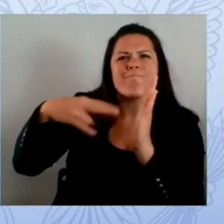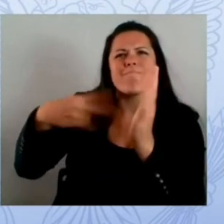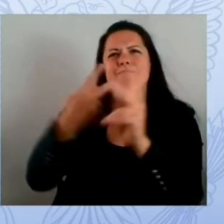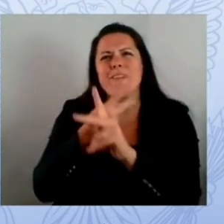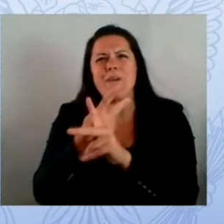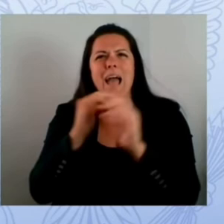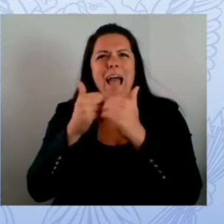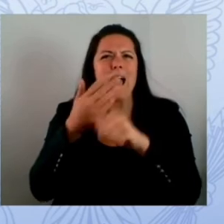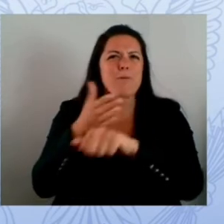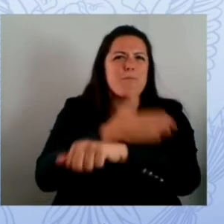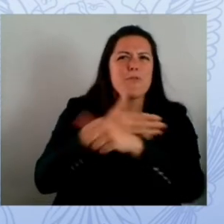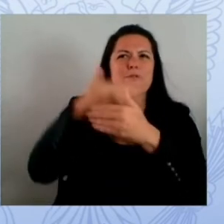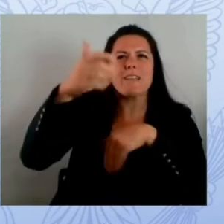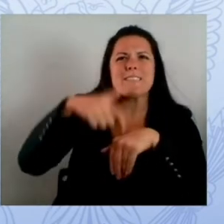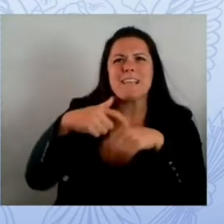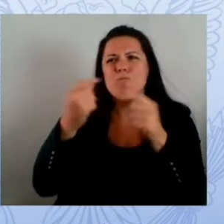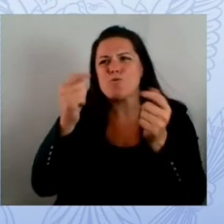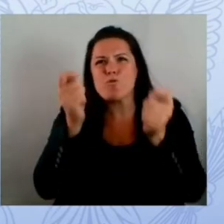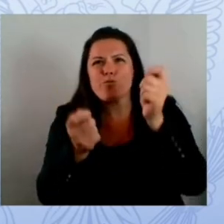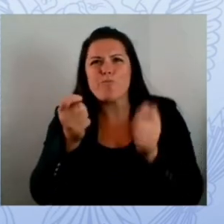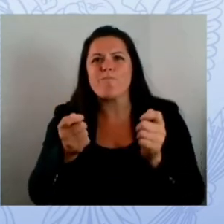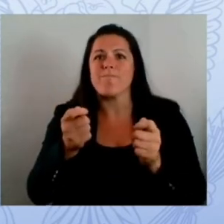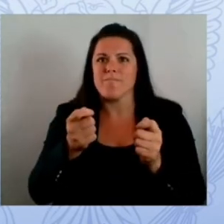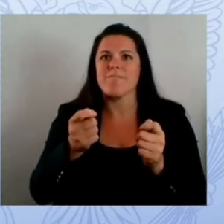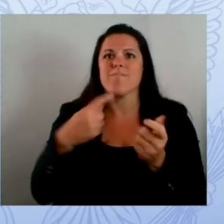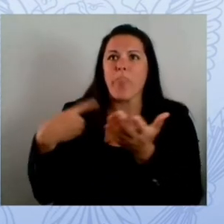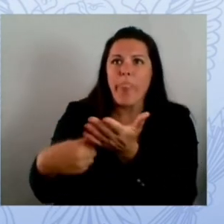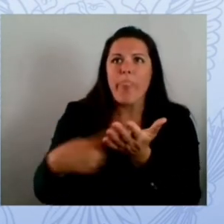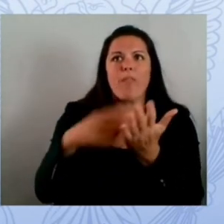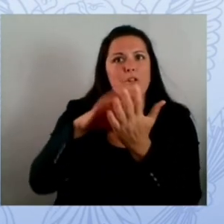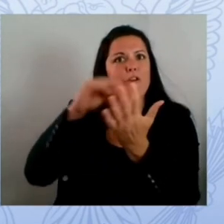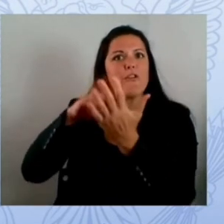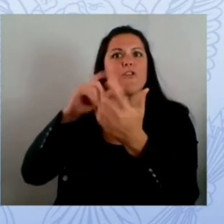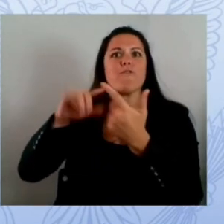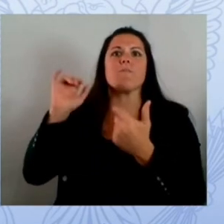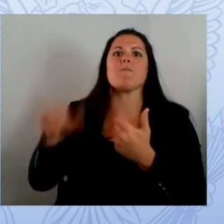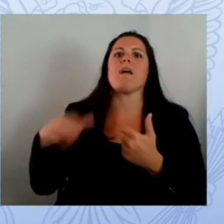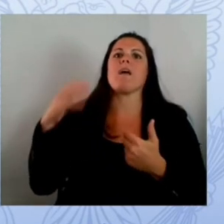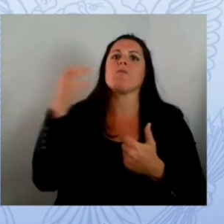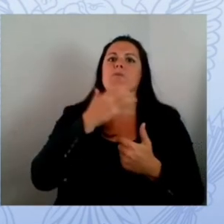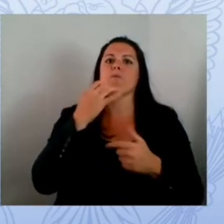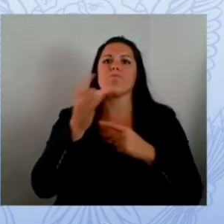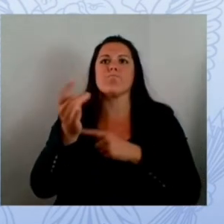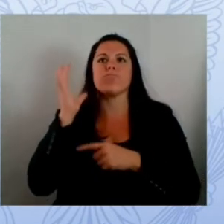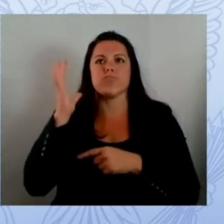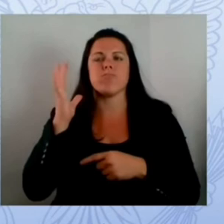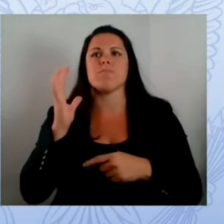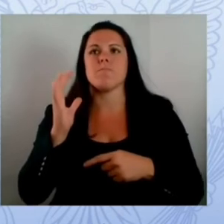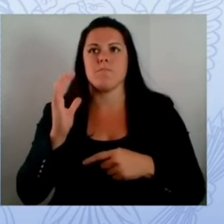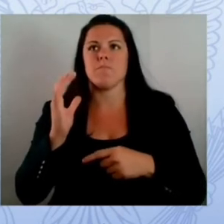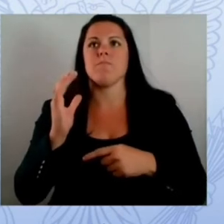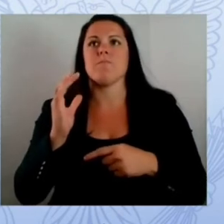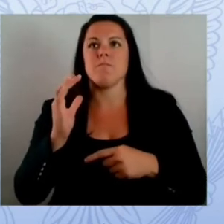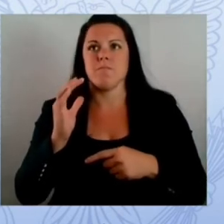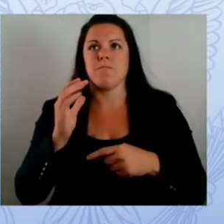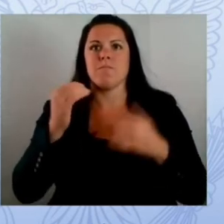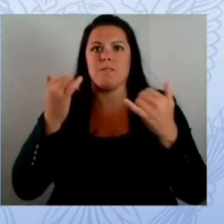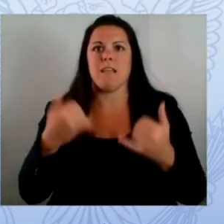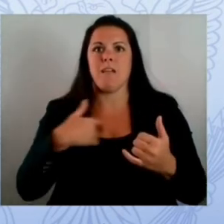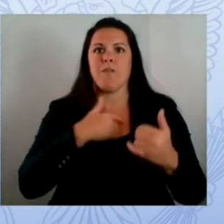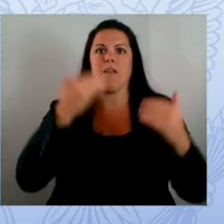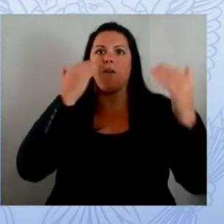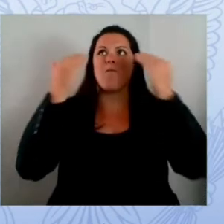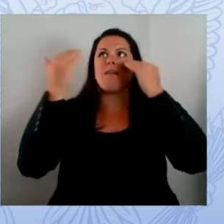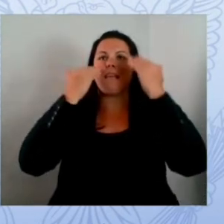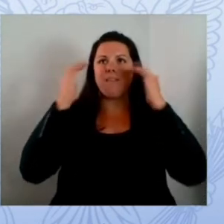that it might not just be a threat to the la unified school district it could be a threat to other school districts so sharing